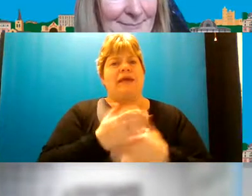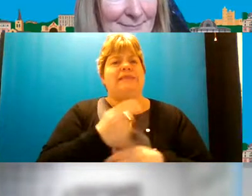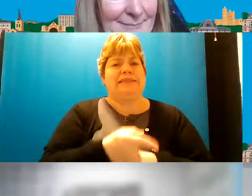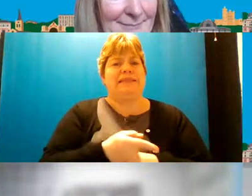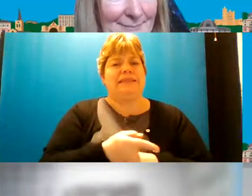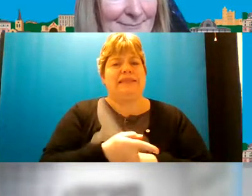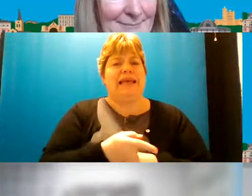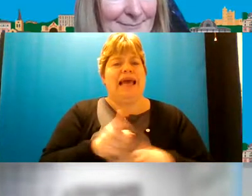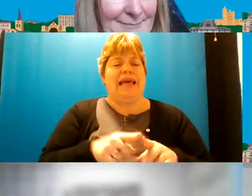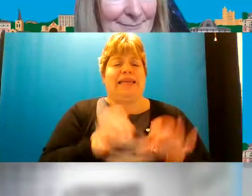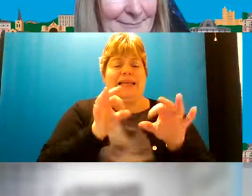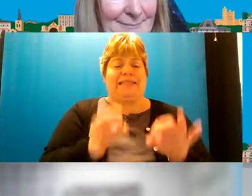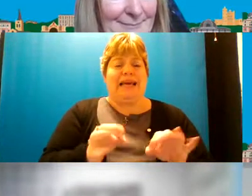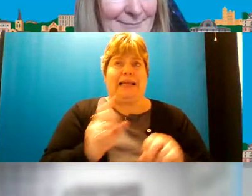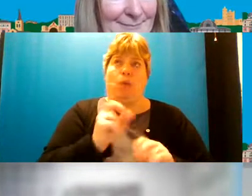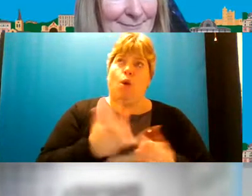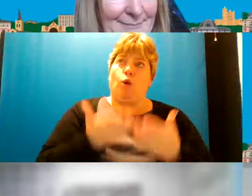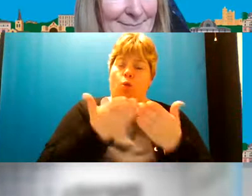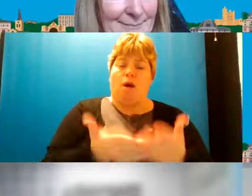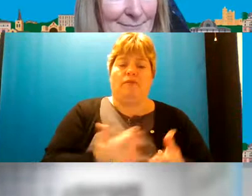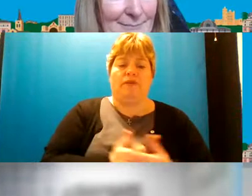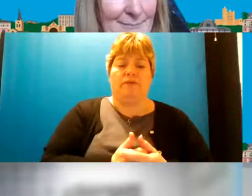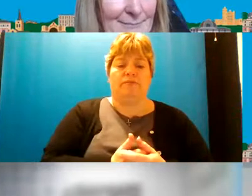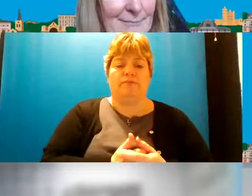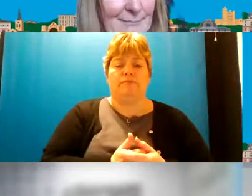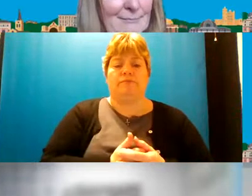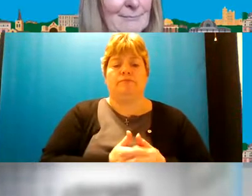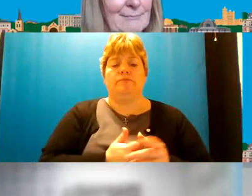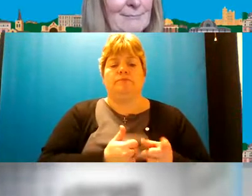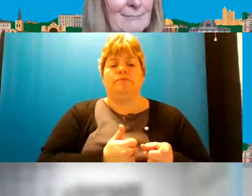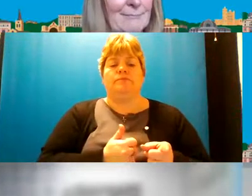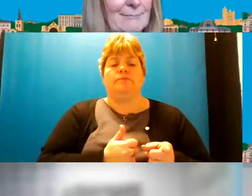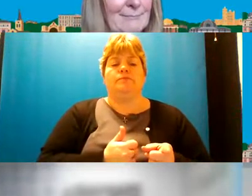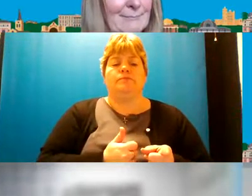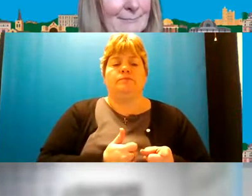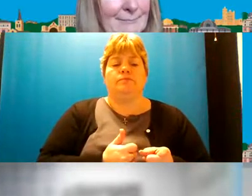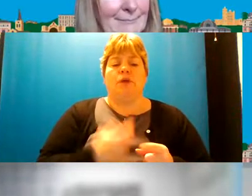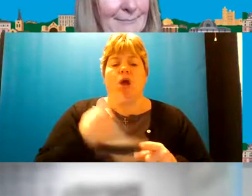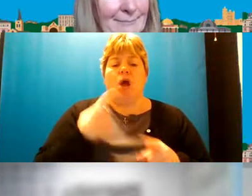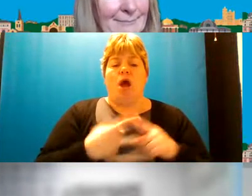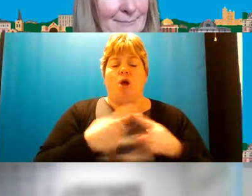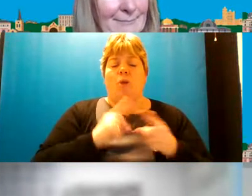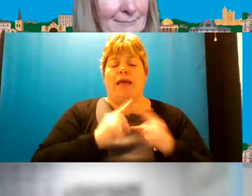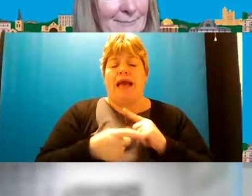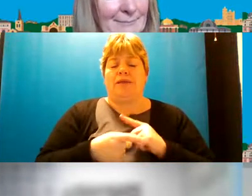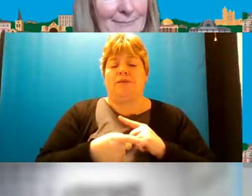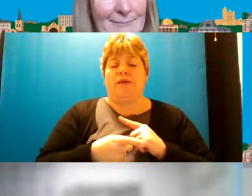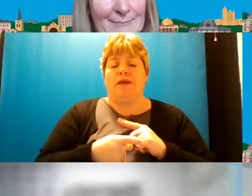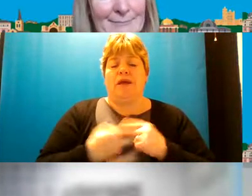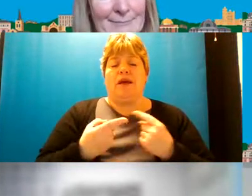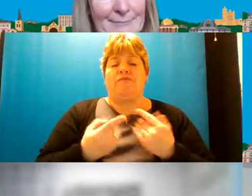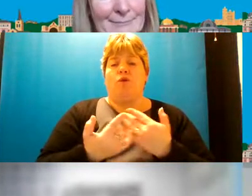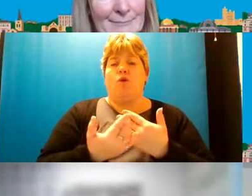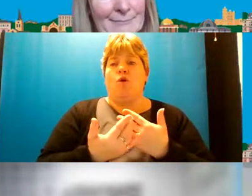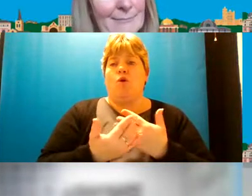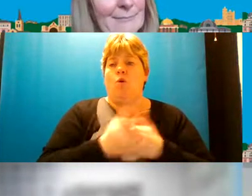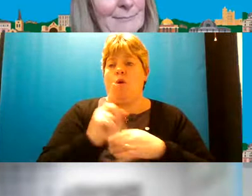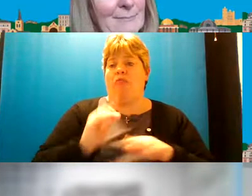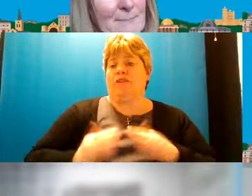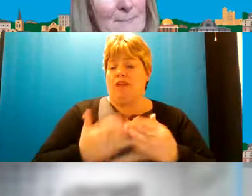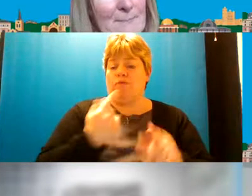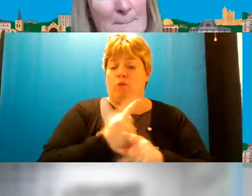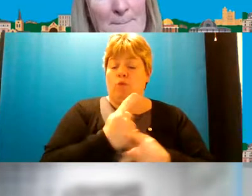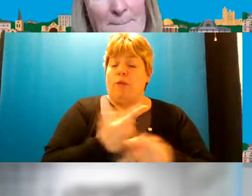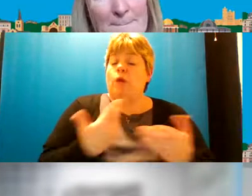and exactly what you offer i guess um so i suppose the quick answer to that is in terms of a number of the services that we've talked about